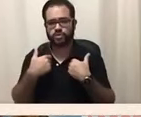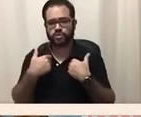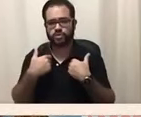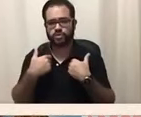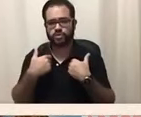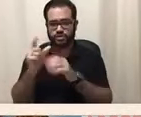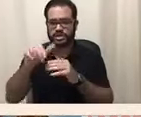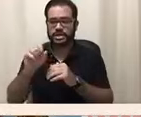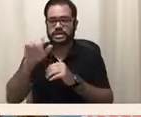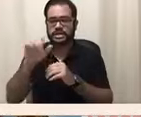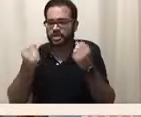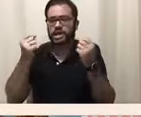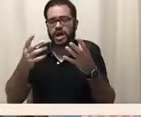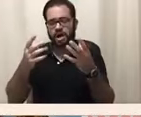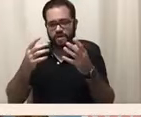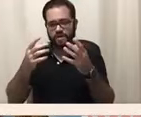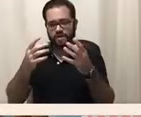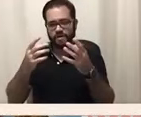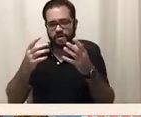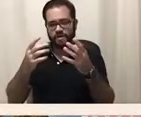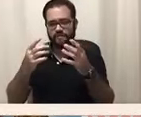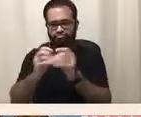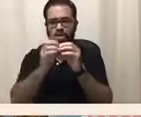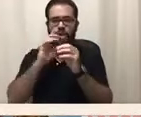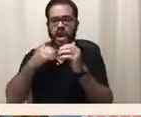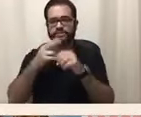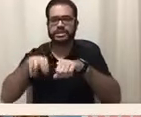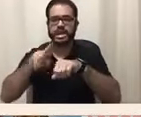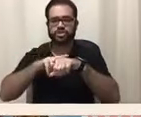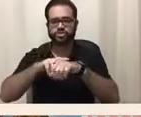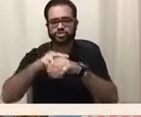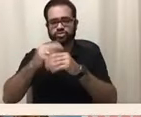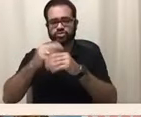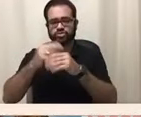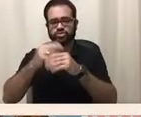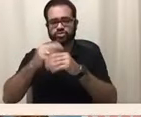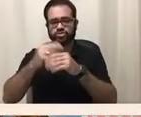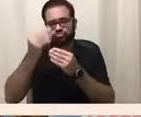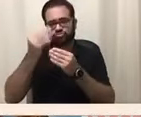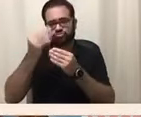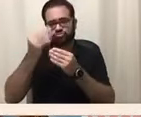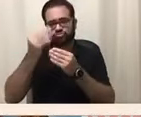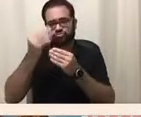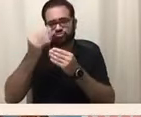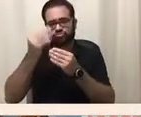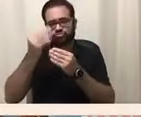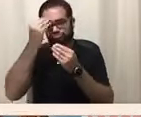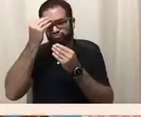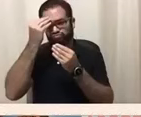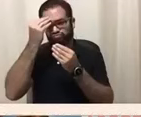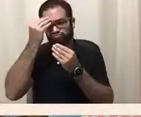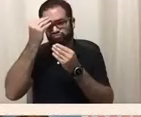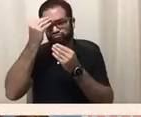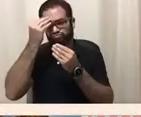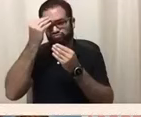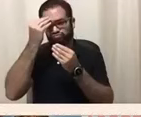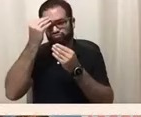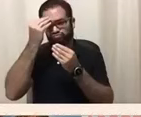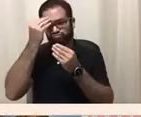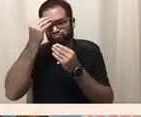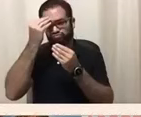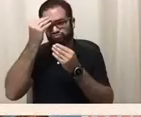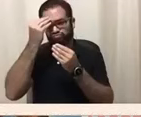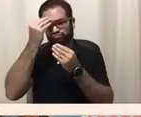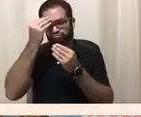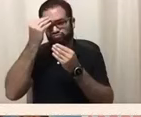In 1992, California hosts its first youth leadership forum. The first youth leadership forum